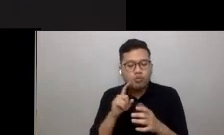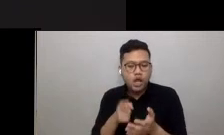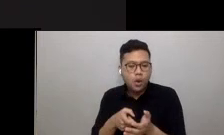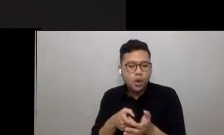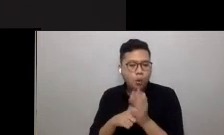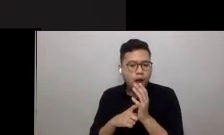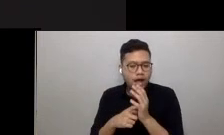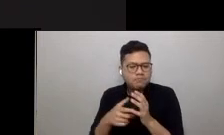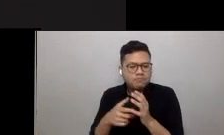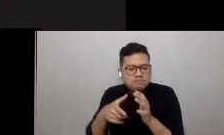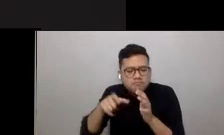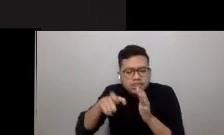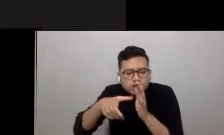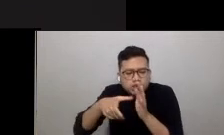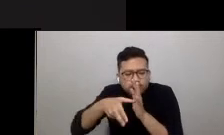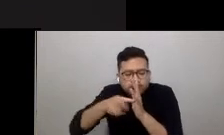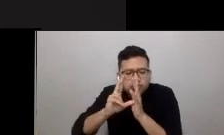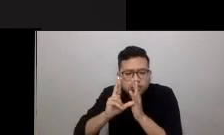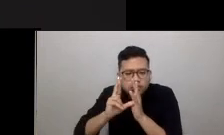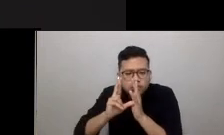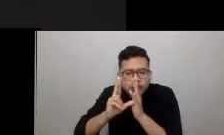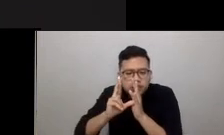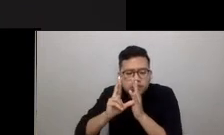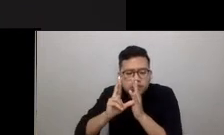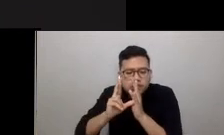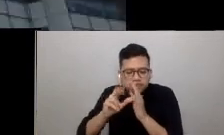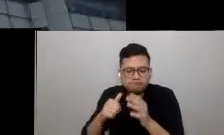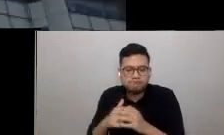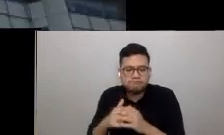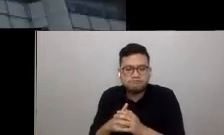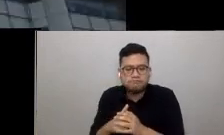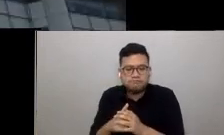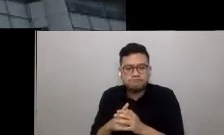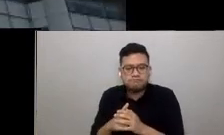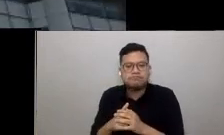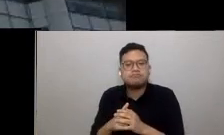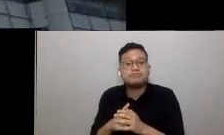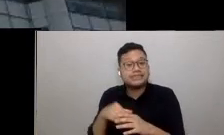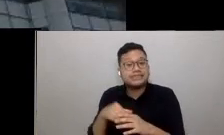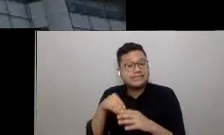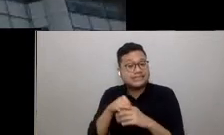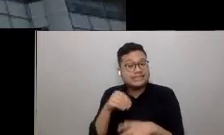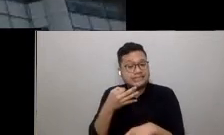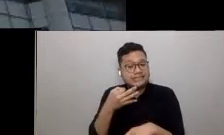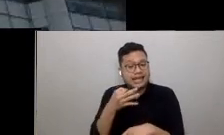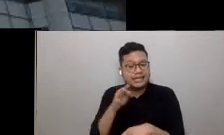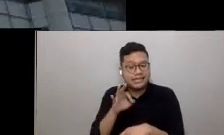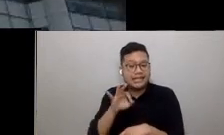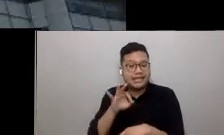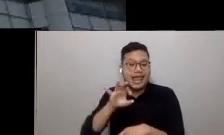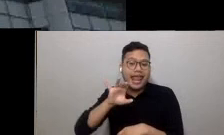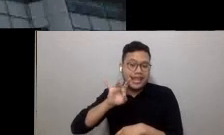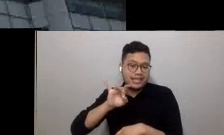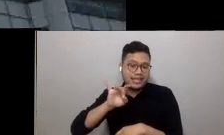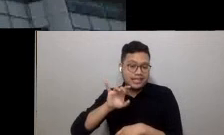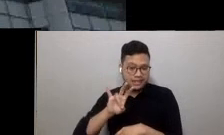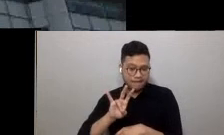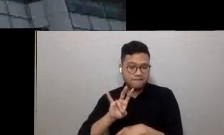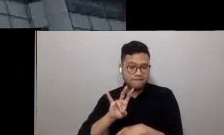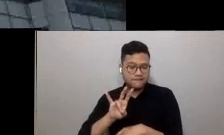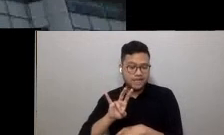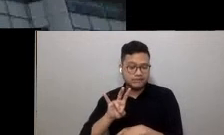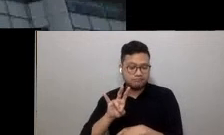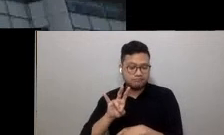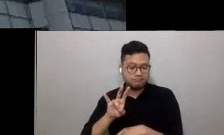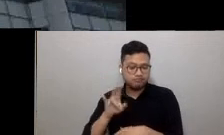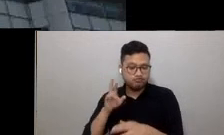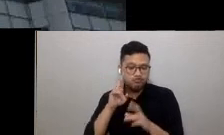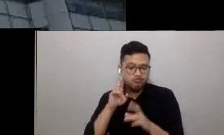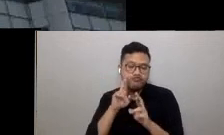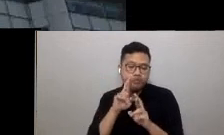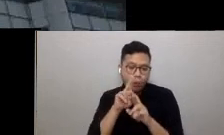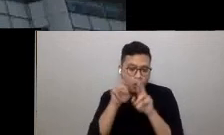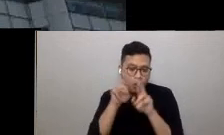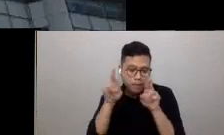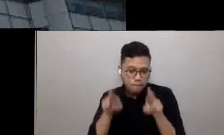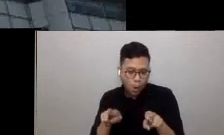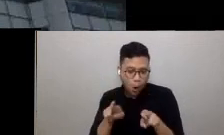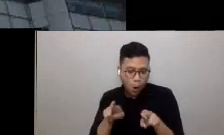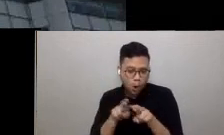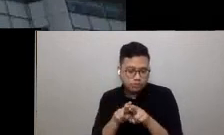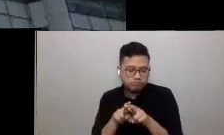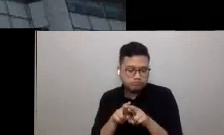-evaluation of the triple bottom line. In 1987, the Brundtland Report sought to address the concern